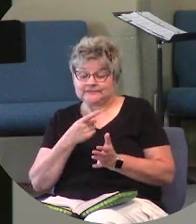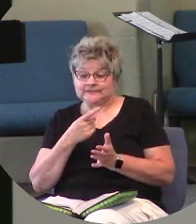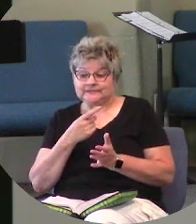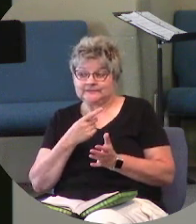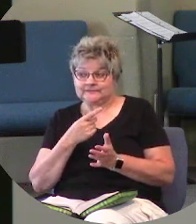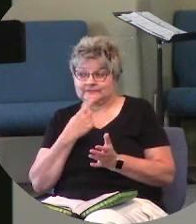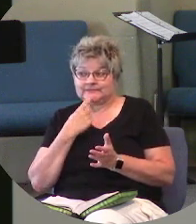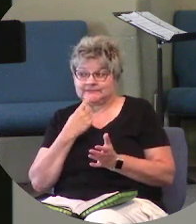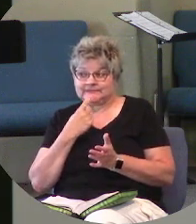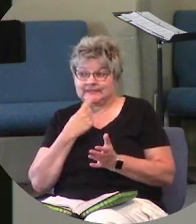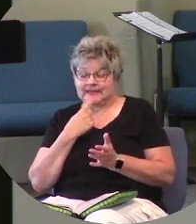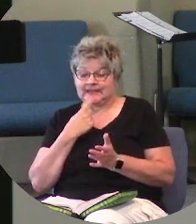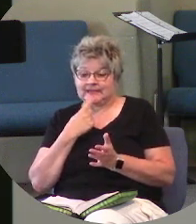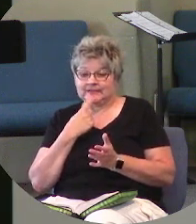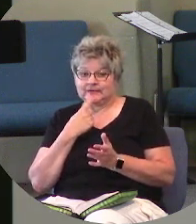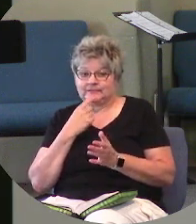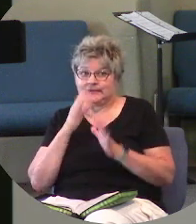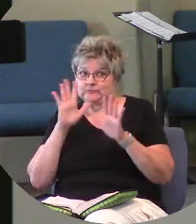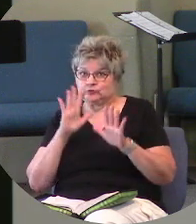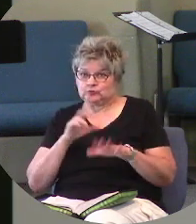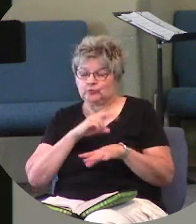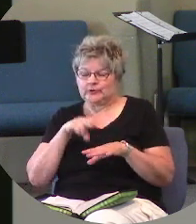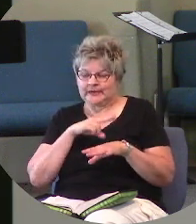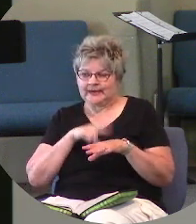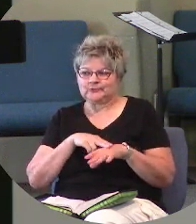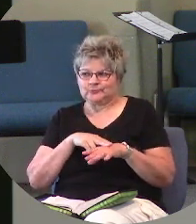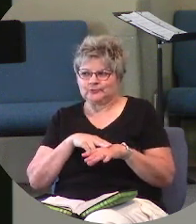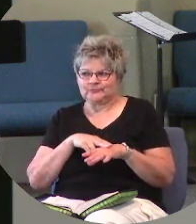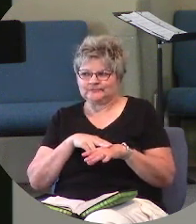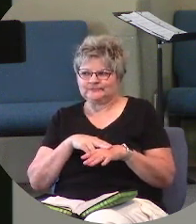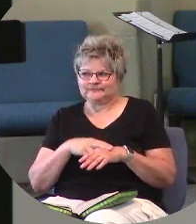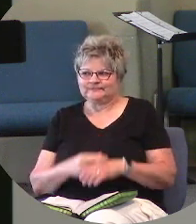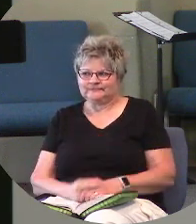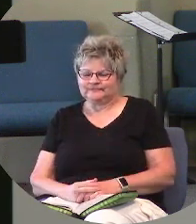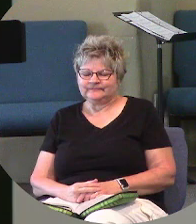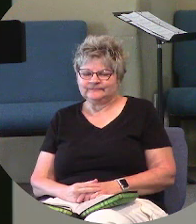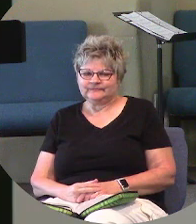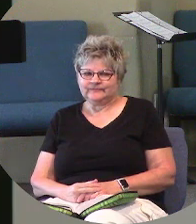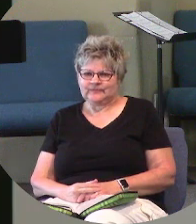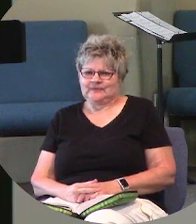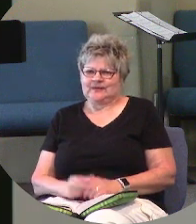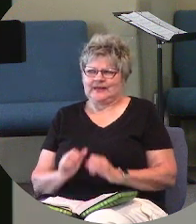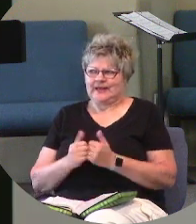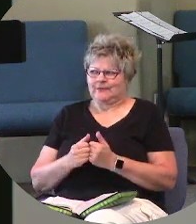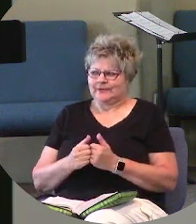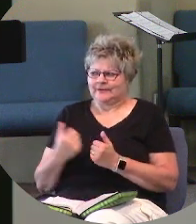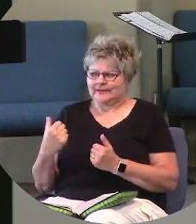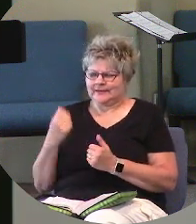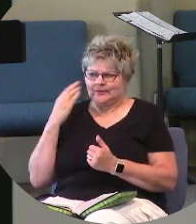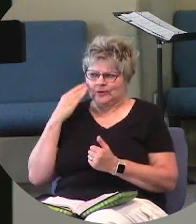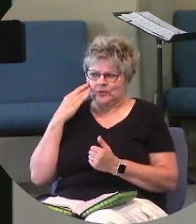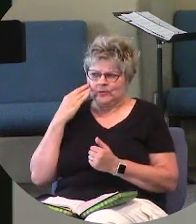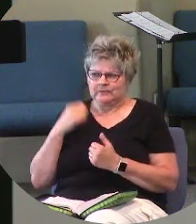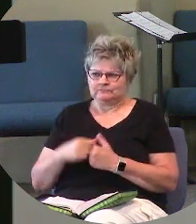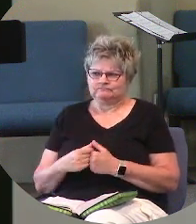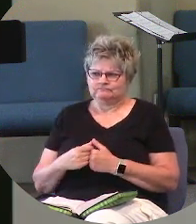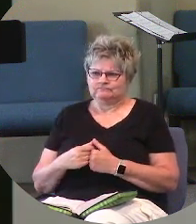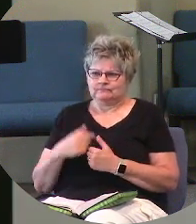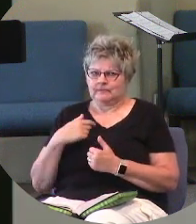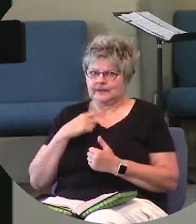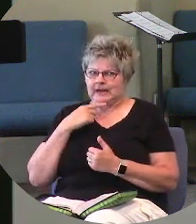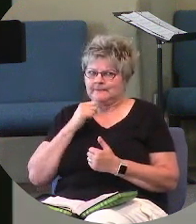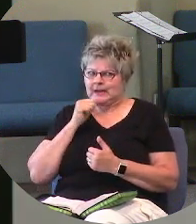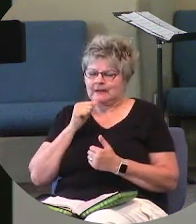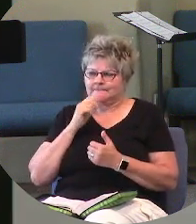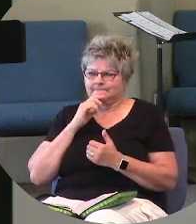deem as being supernatural information. How did he know that I wasn't